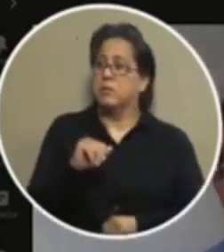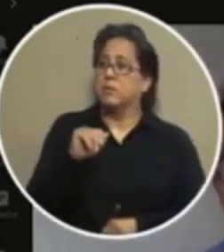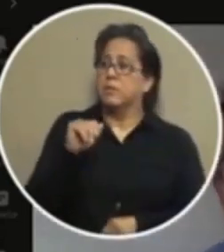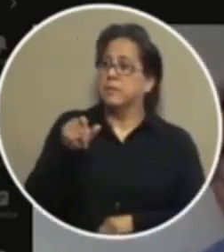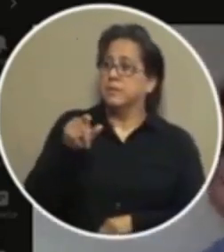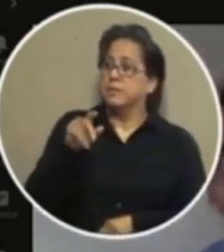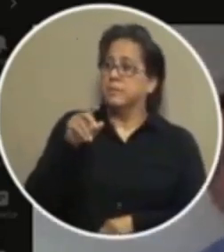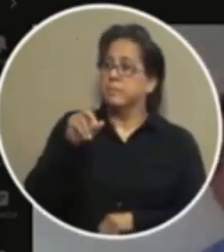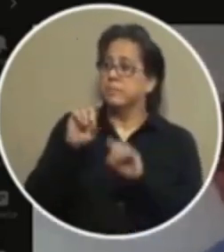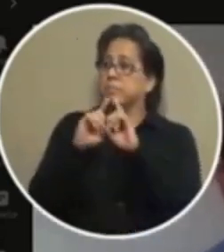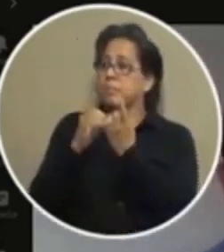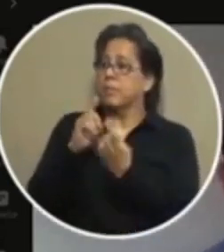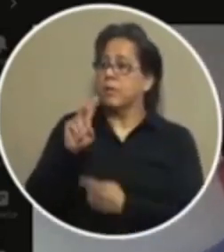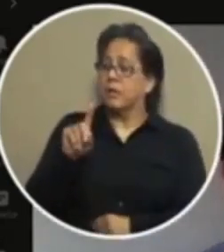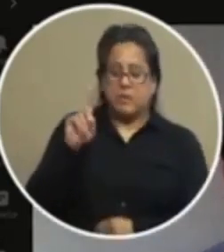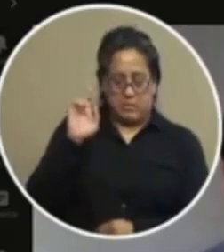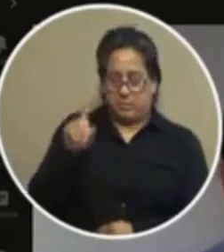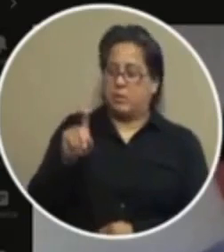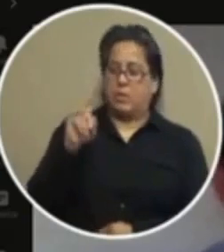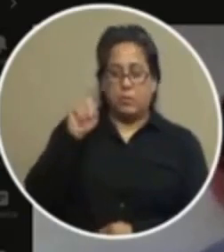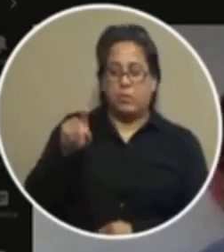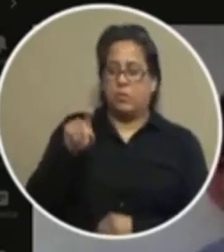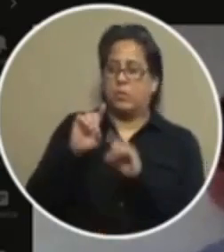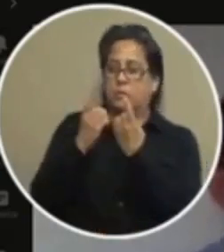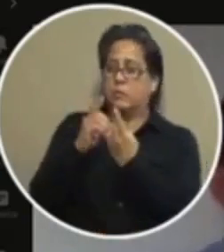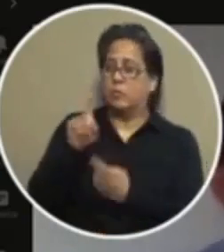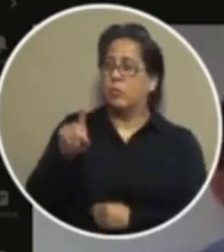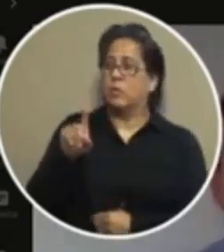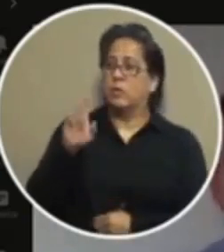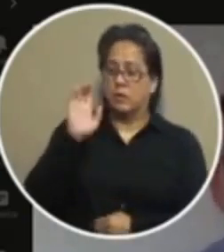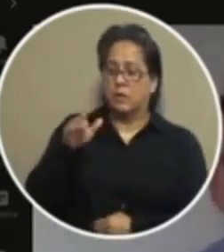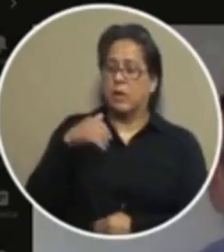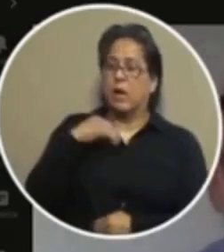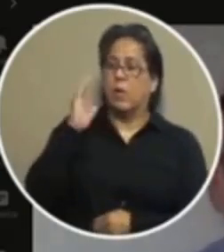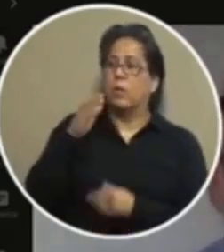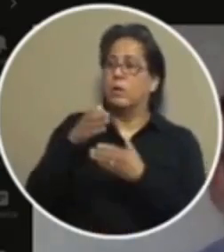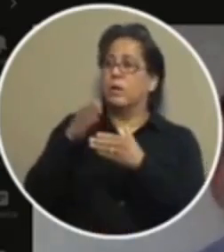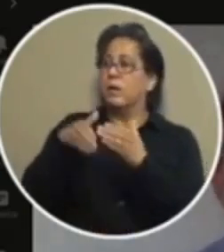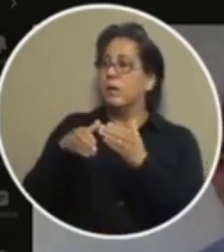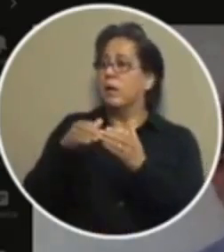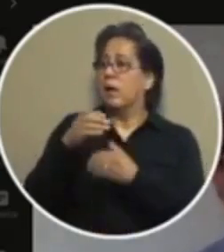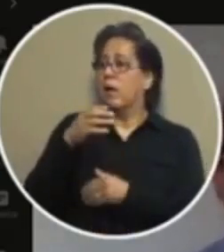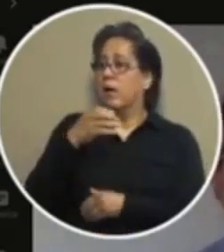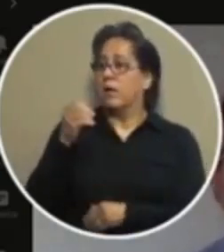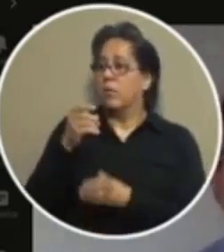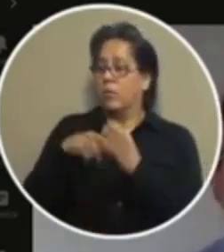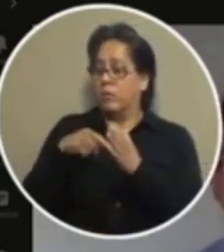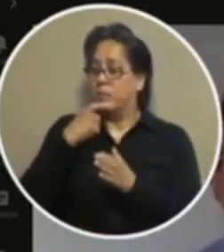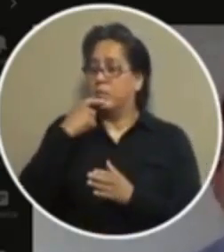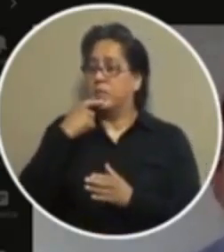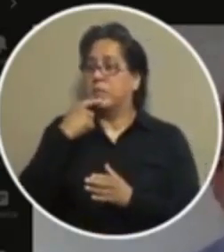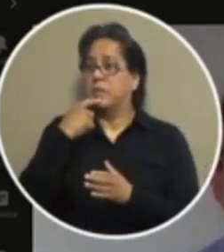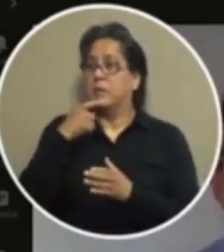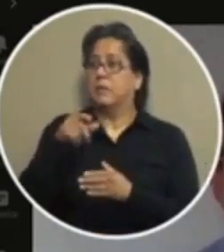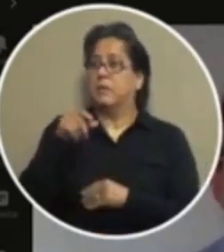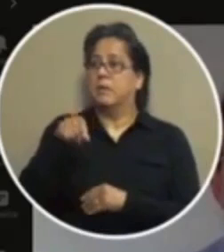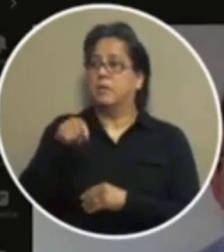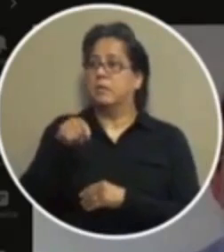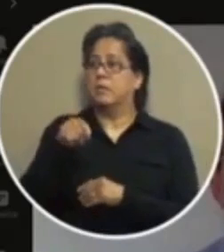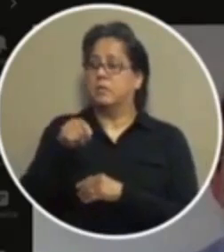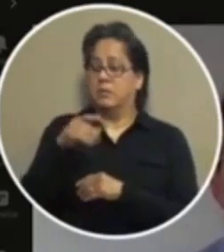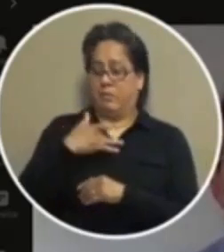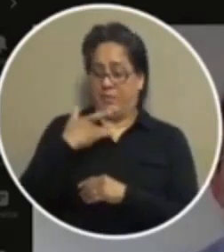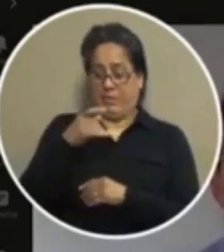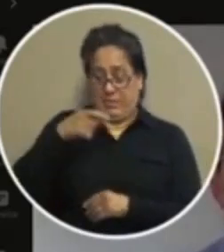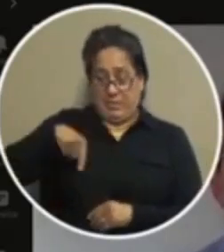again i know with all due respect i'm just going to i'm going to wrap it up and come where i'm coming from is that there is a feeling from